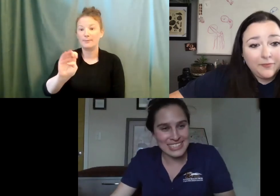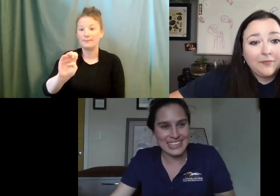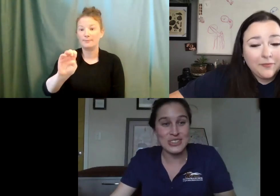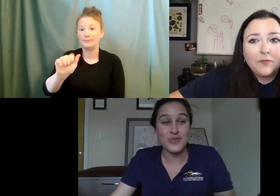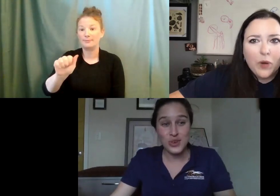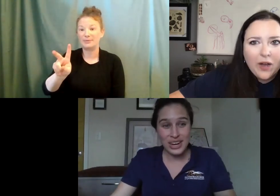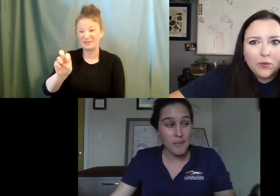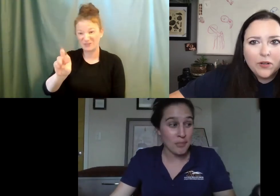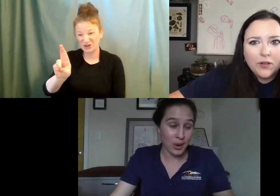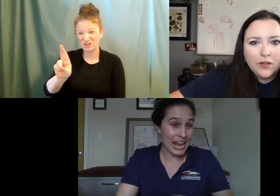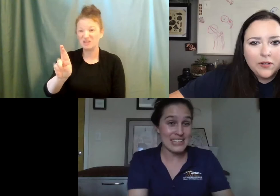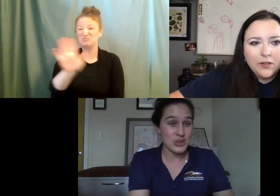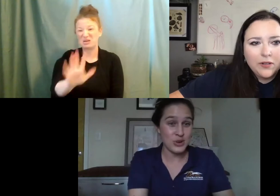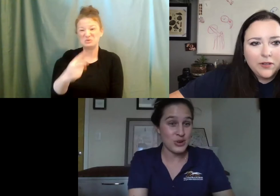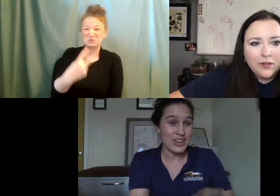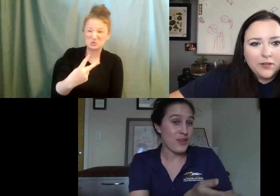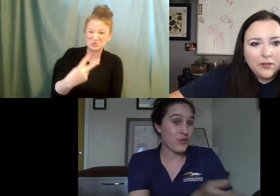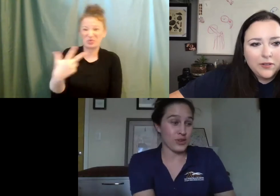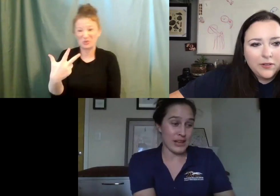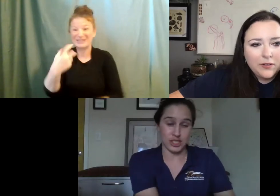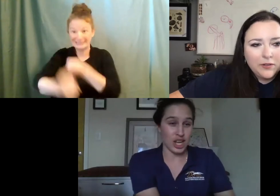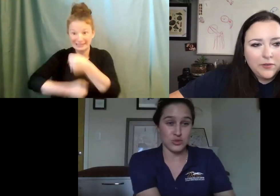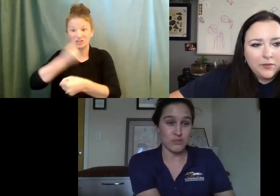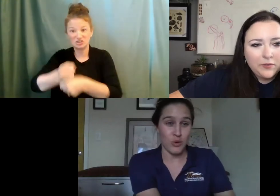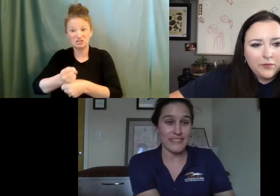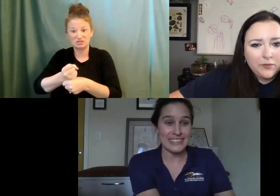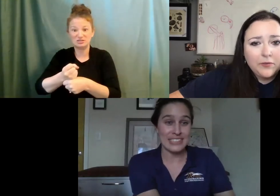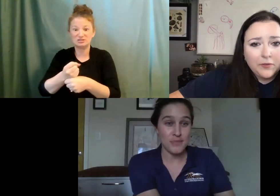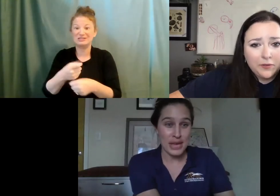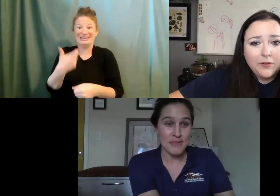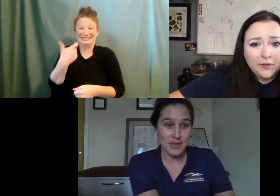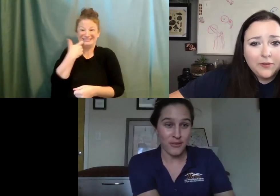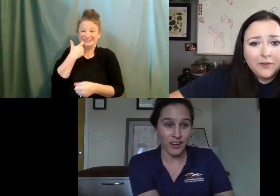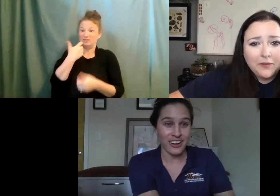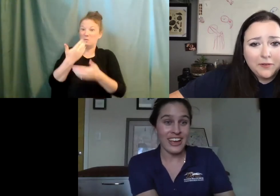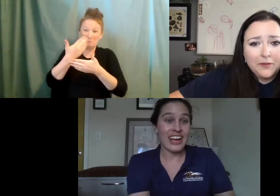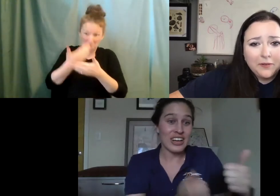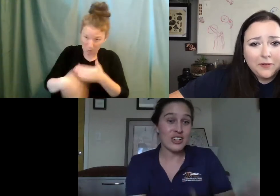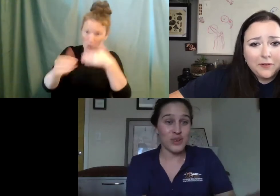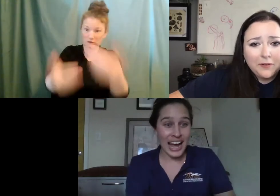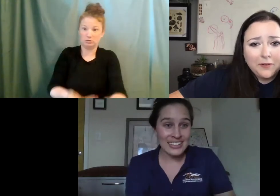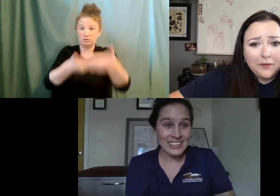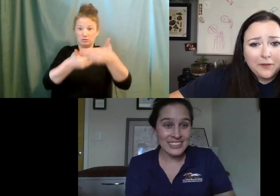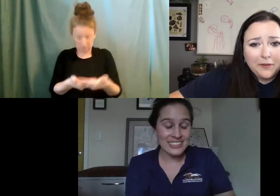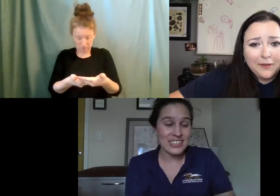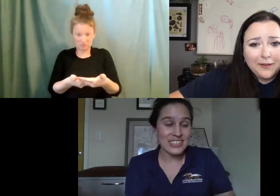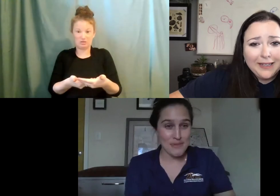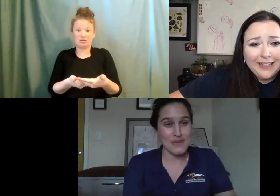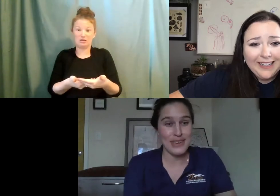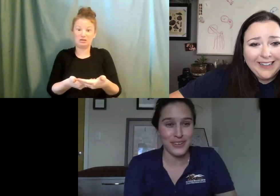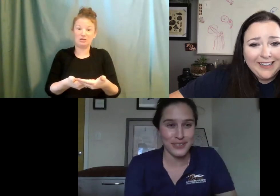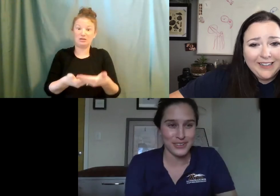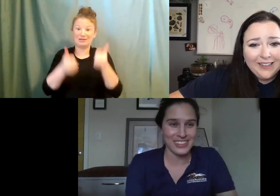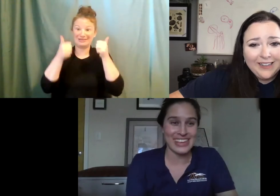rehabilitate. if you get a brand new for like just was born this year, baby beaver, congrats,